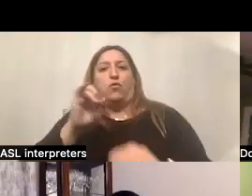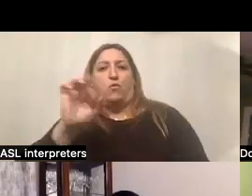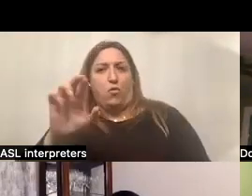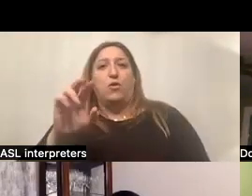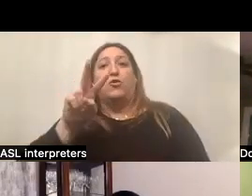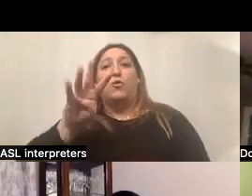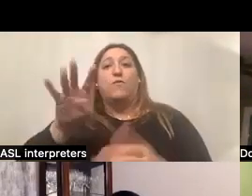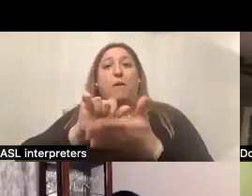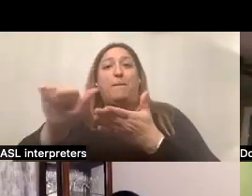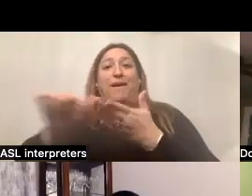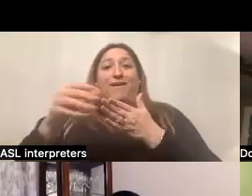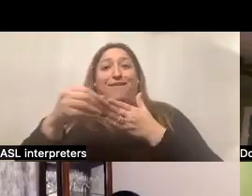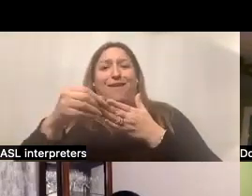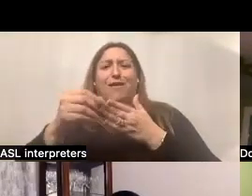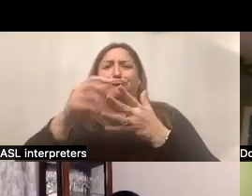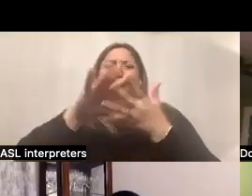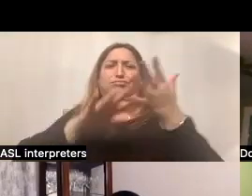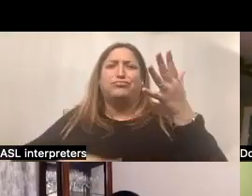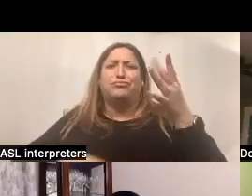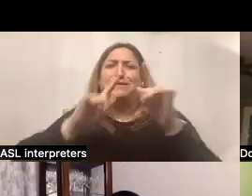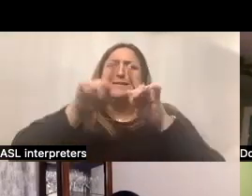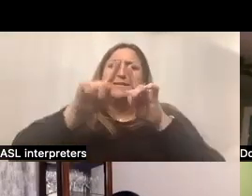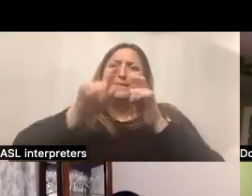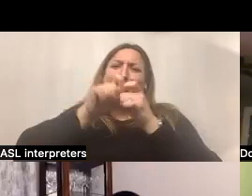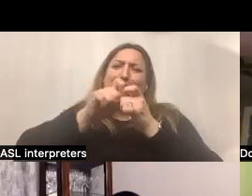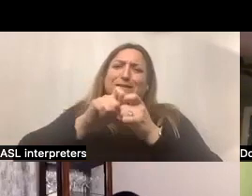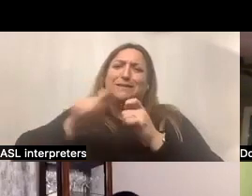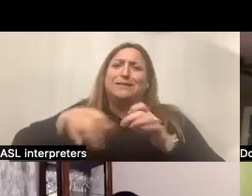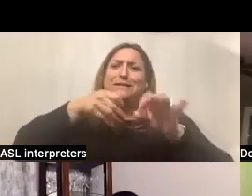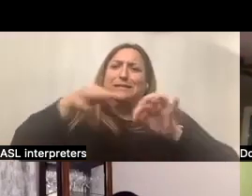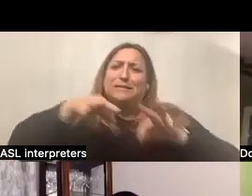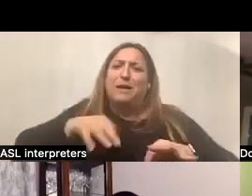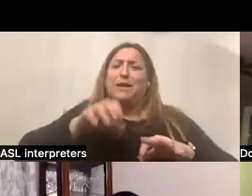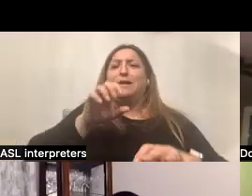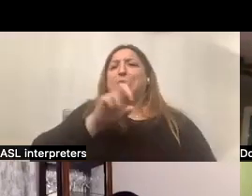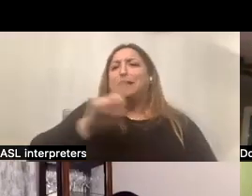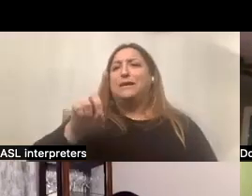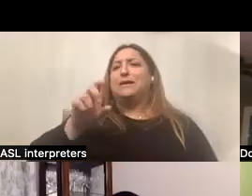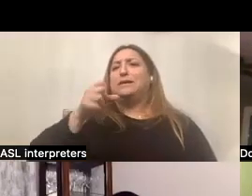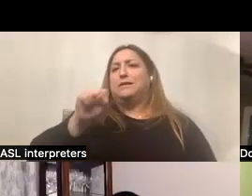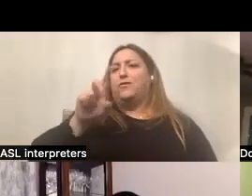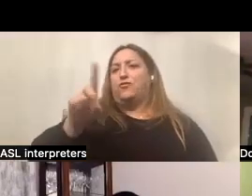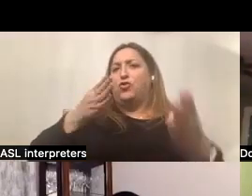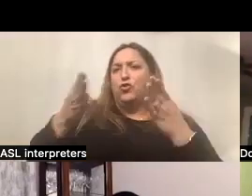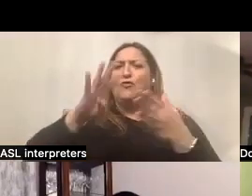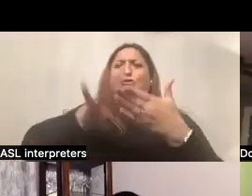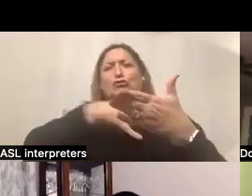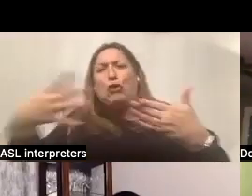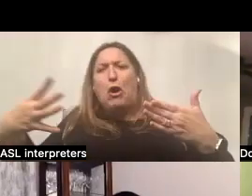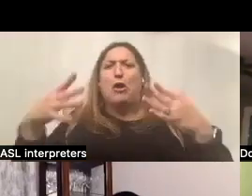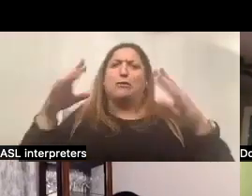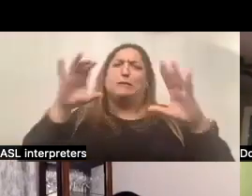that provides many excellent details about DDD's self-directed services with charts and graphs and